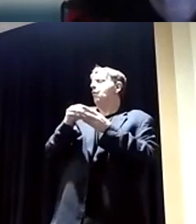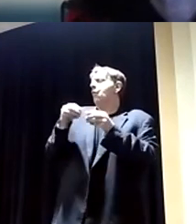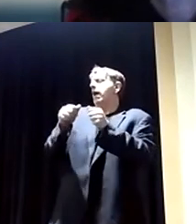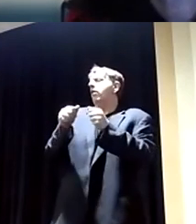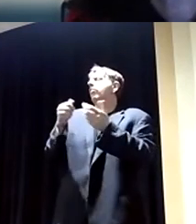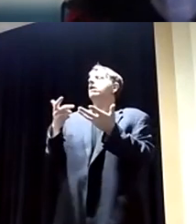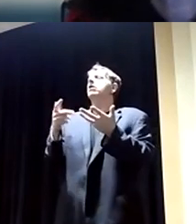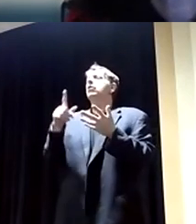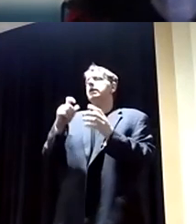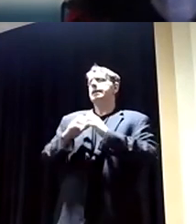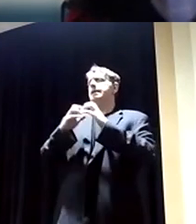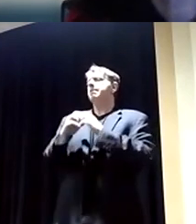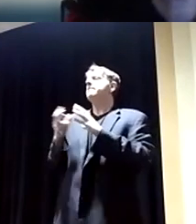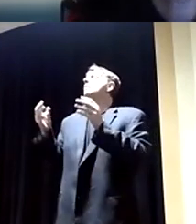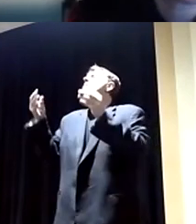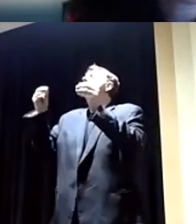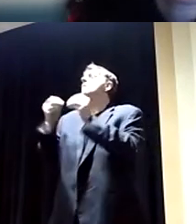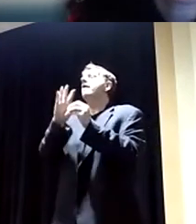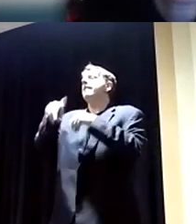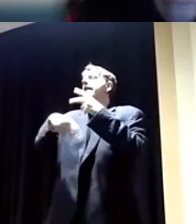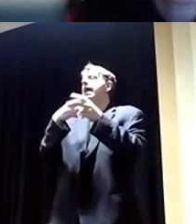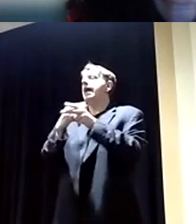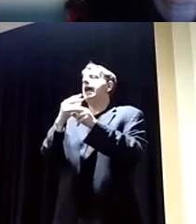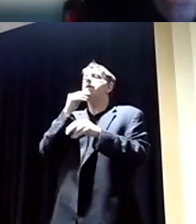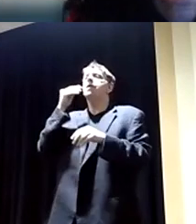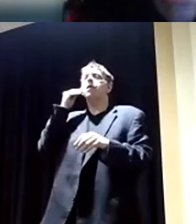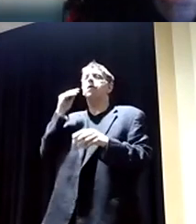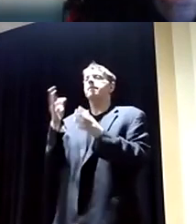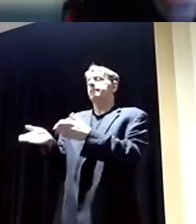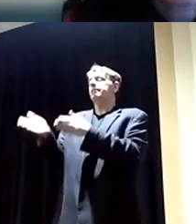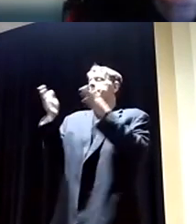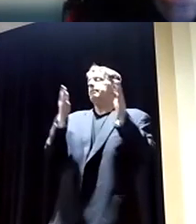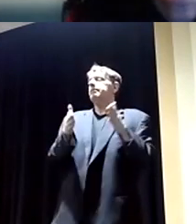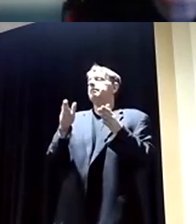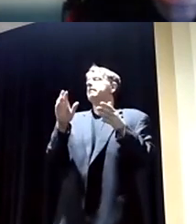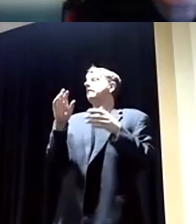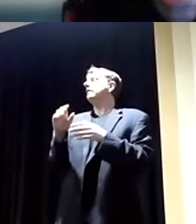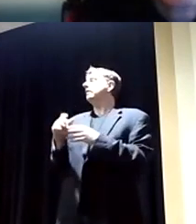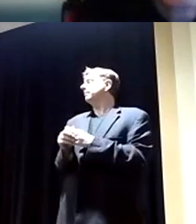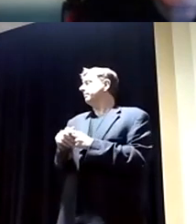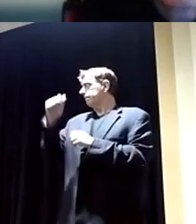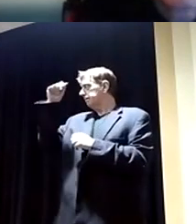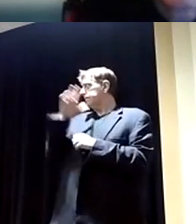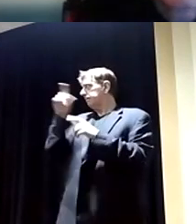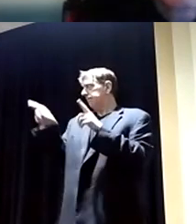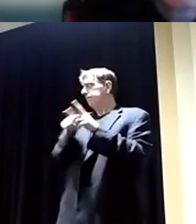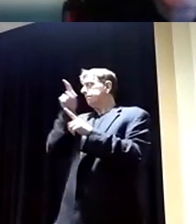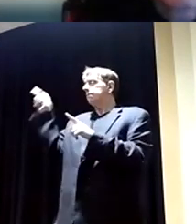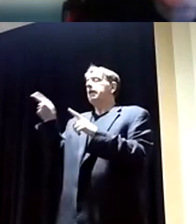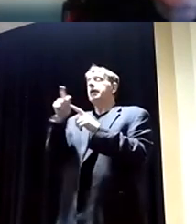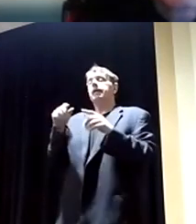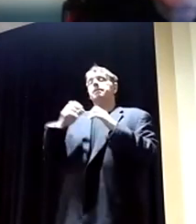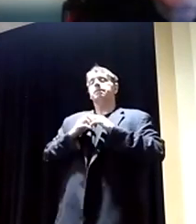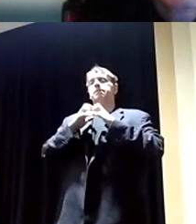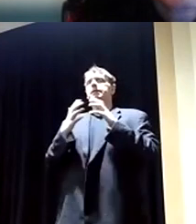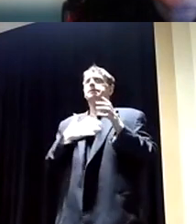built in the areas where they're most needed. Eric Gerhardt? Well, building's my forte. So